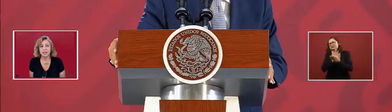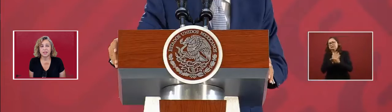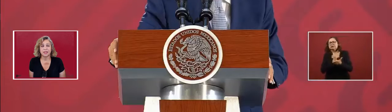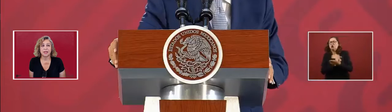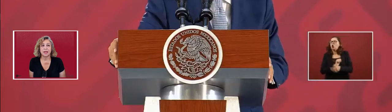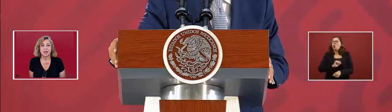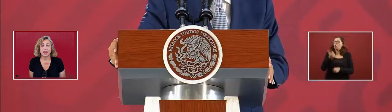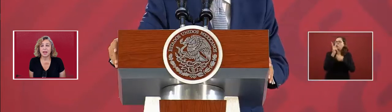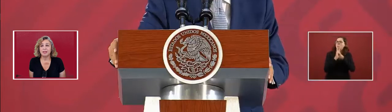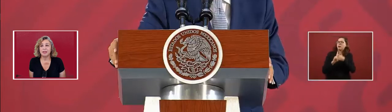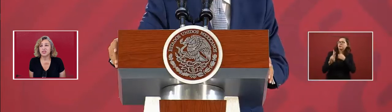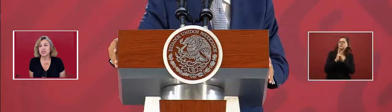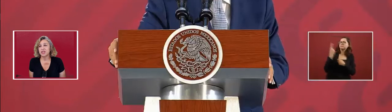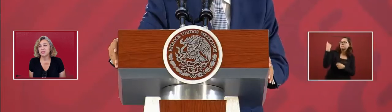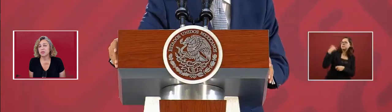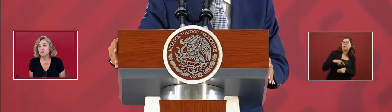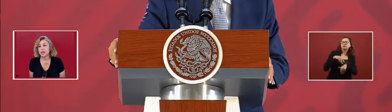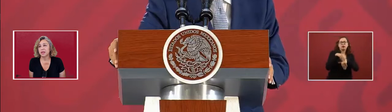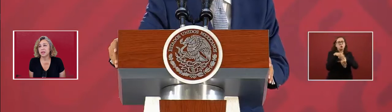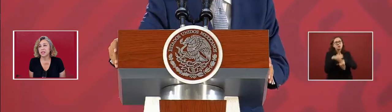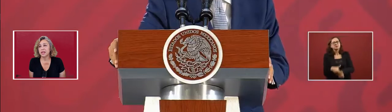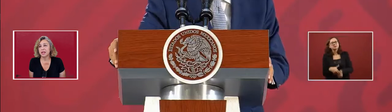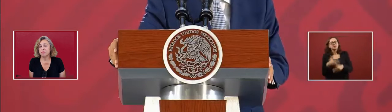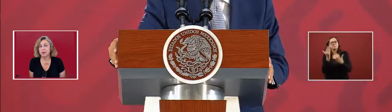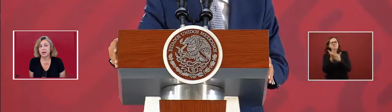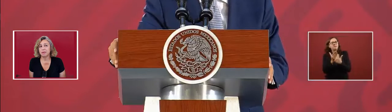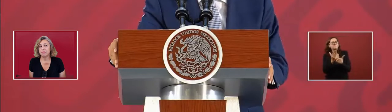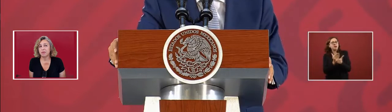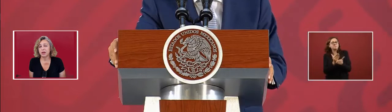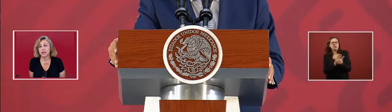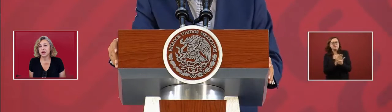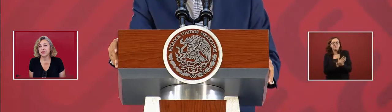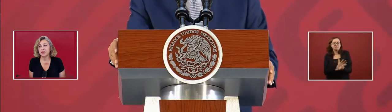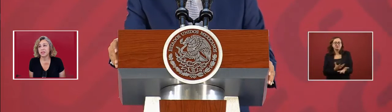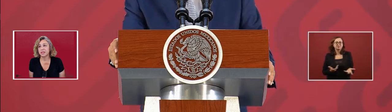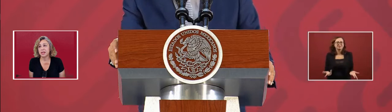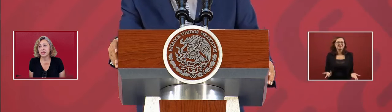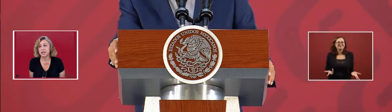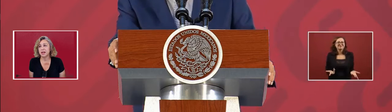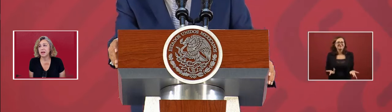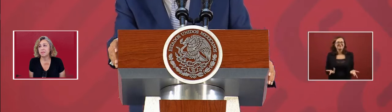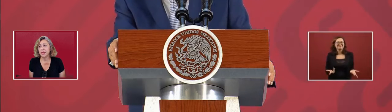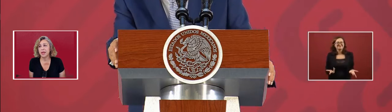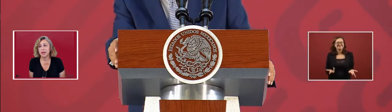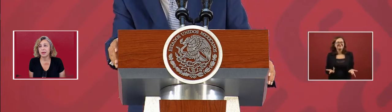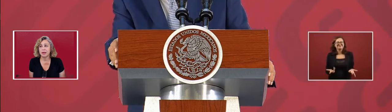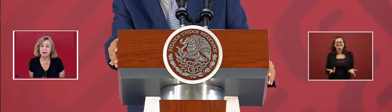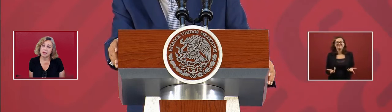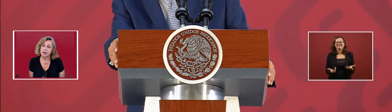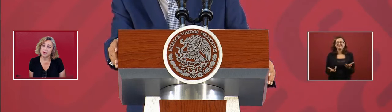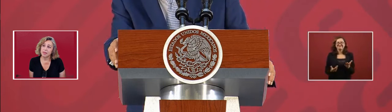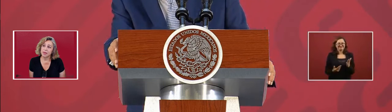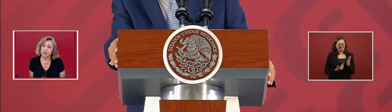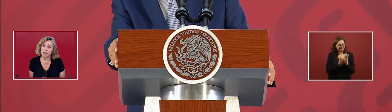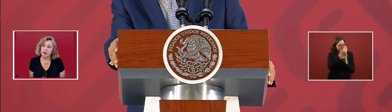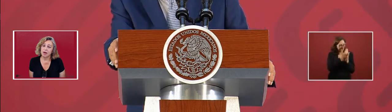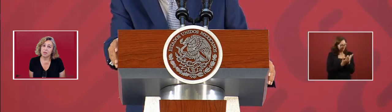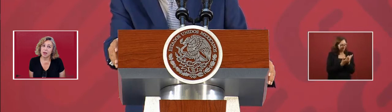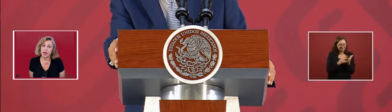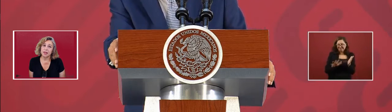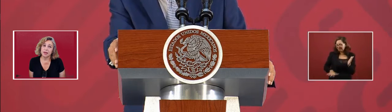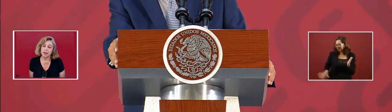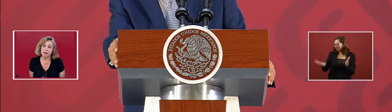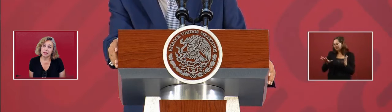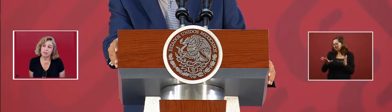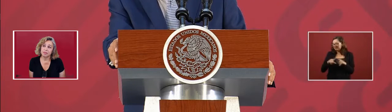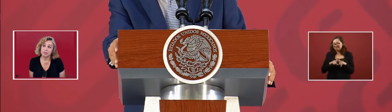politics, and the agenda was being dictated by foreign countries that did not obey our